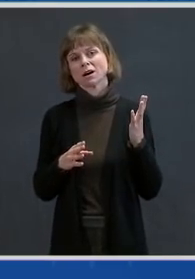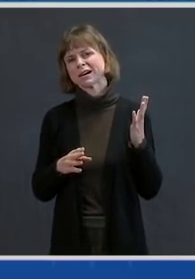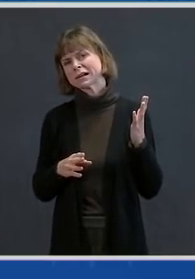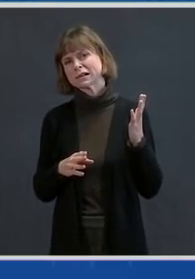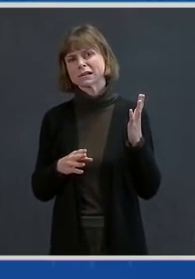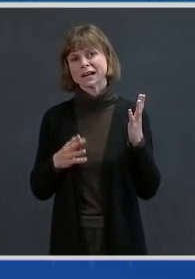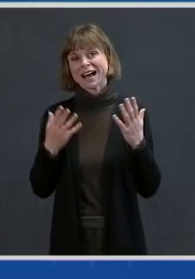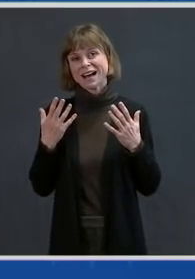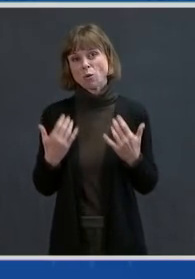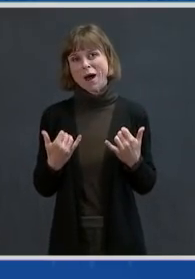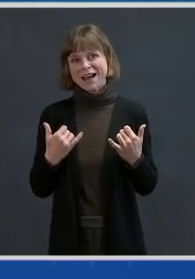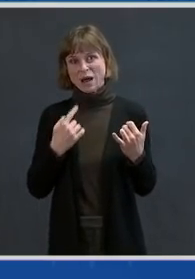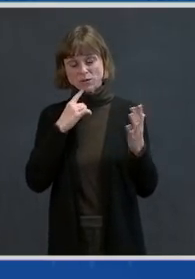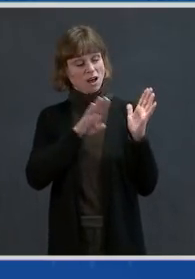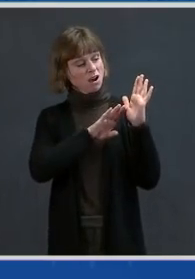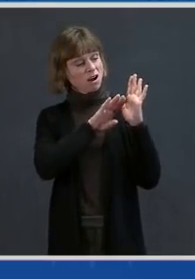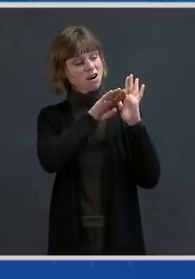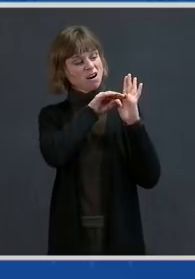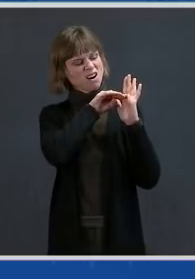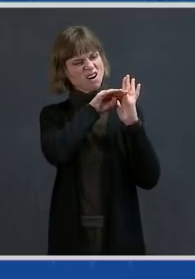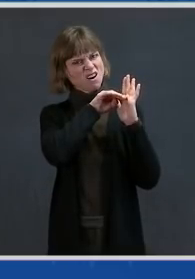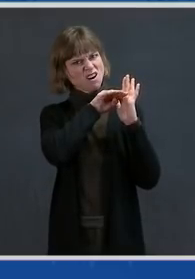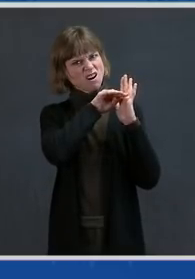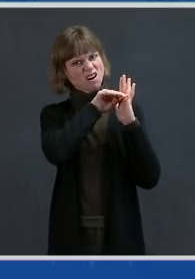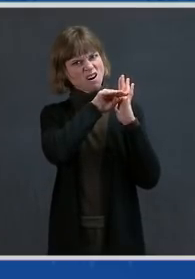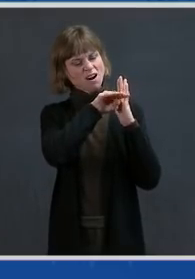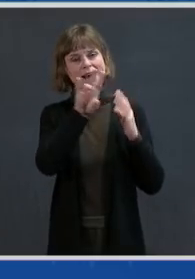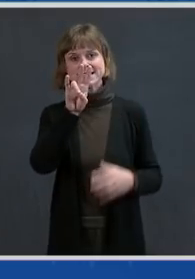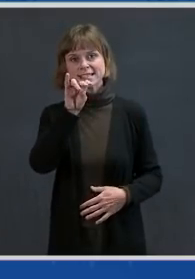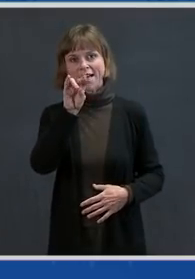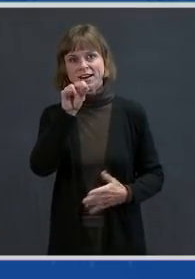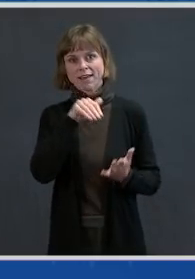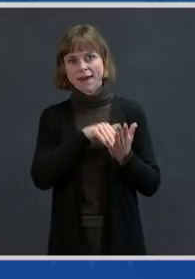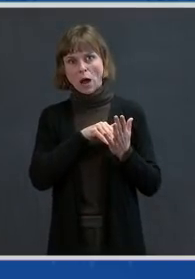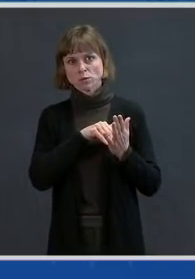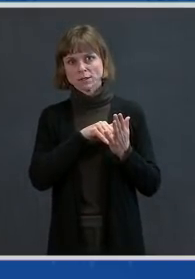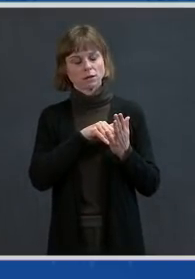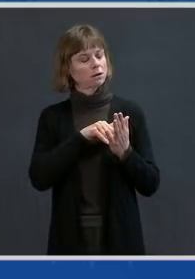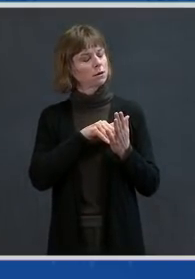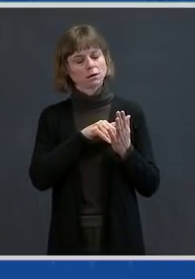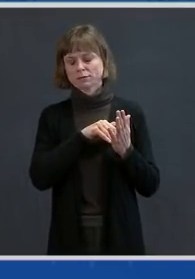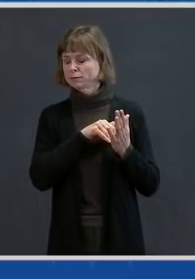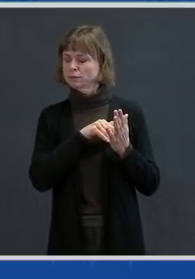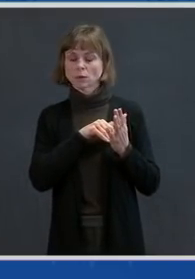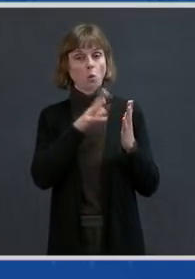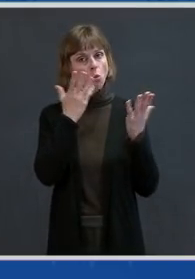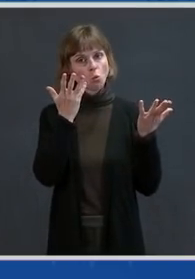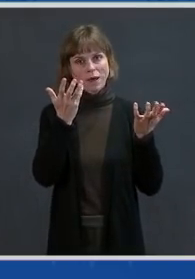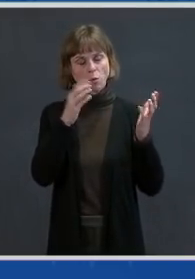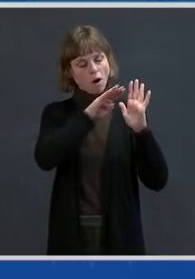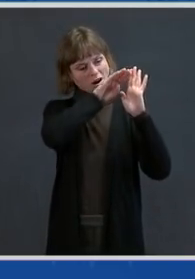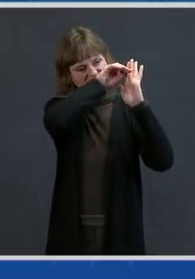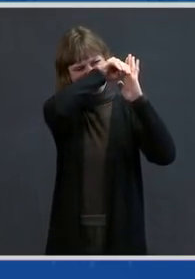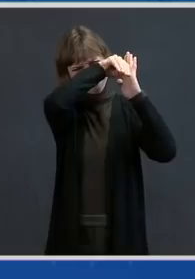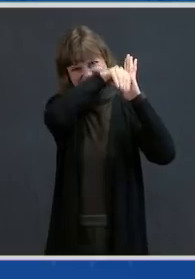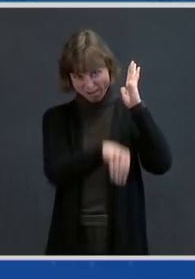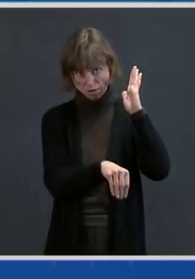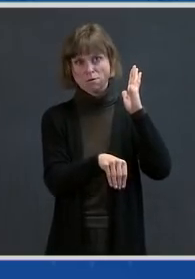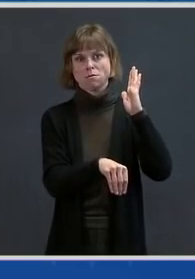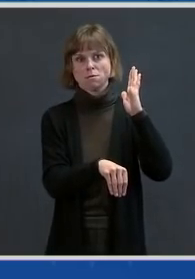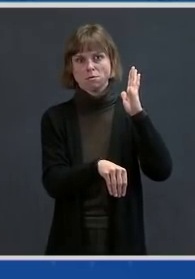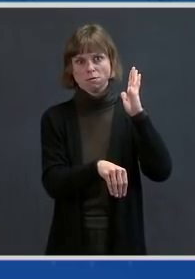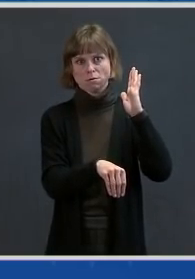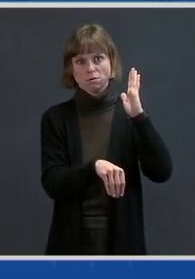kind of stopped there at around 70,000 to go all the way down so that the test positivity is